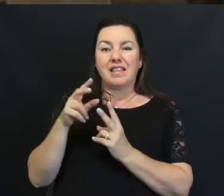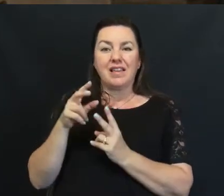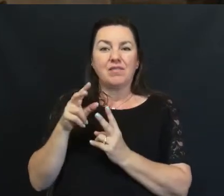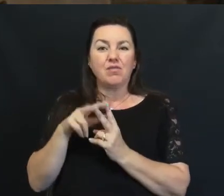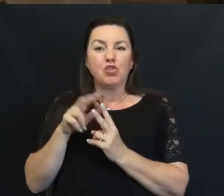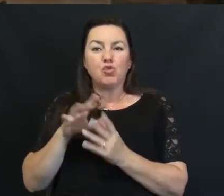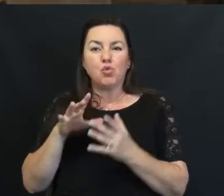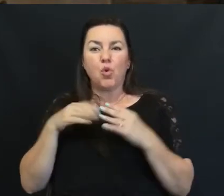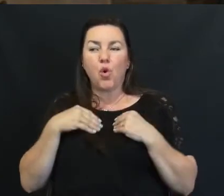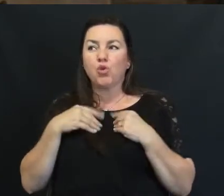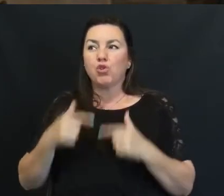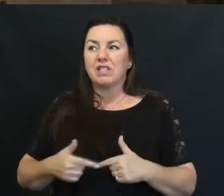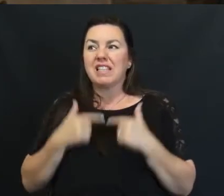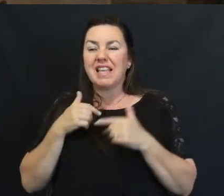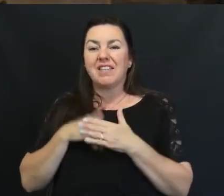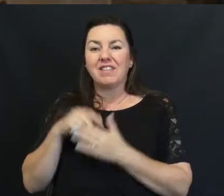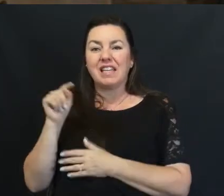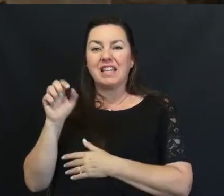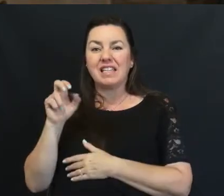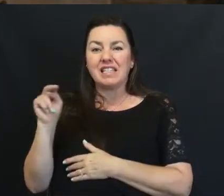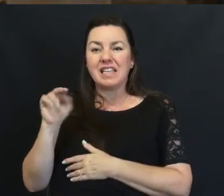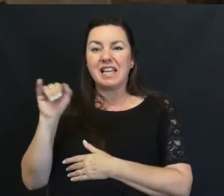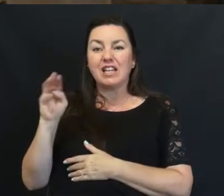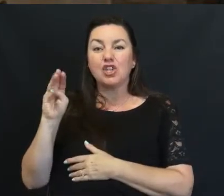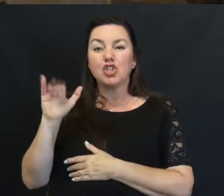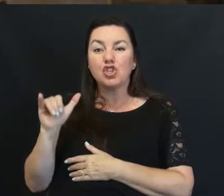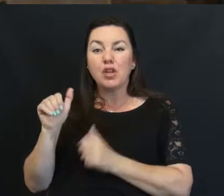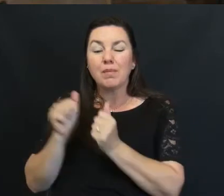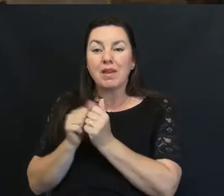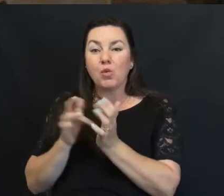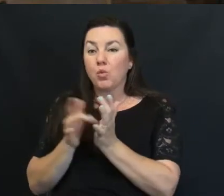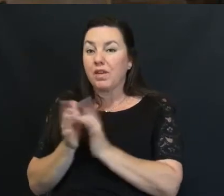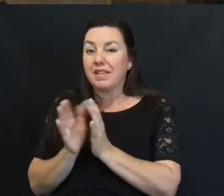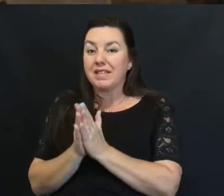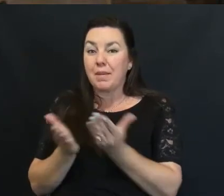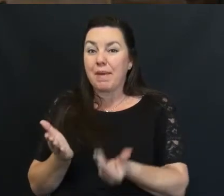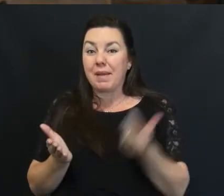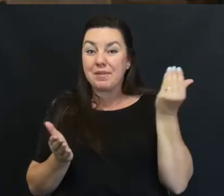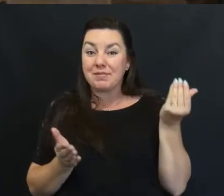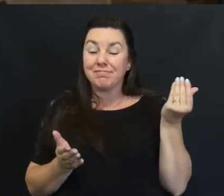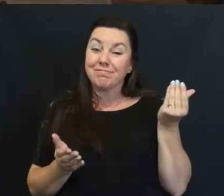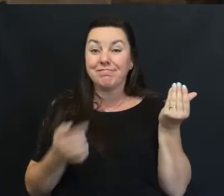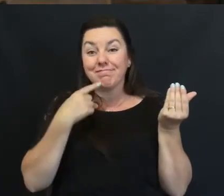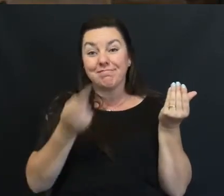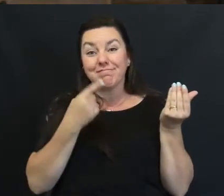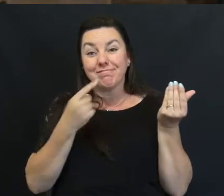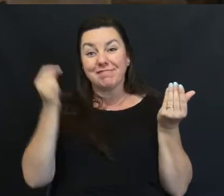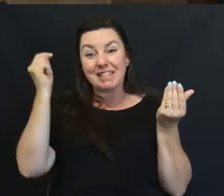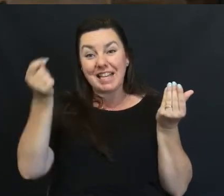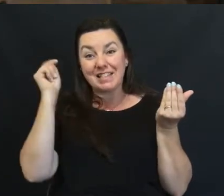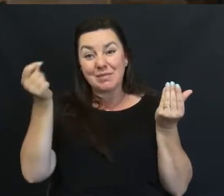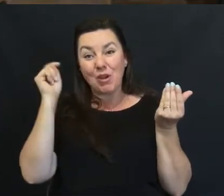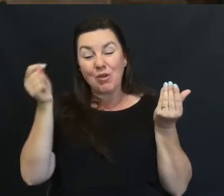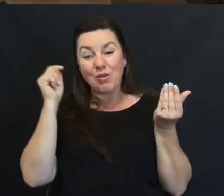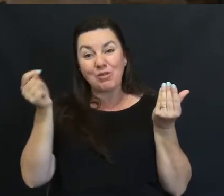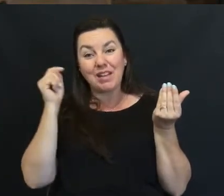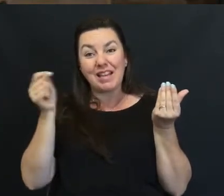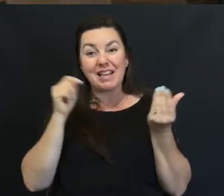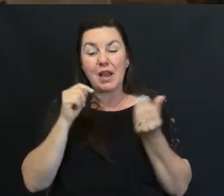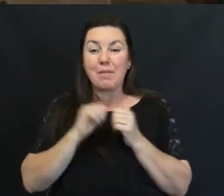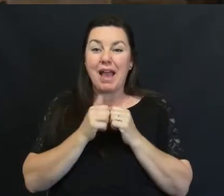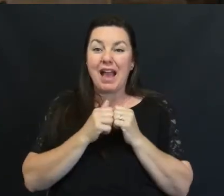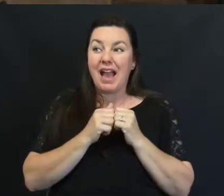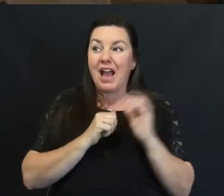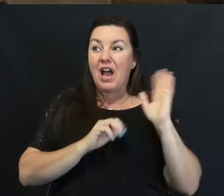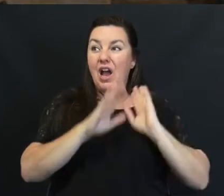They live in Tennessee Jimmy with his Bible in his hand Started telling us his testimonial About how he